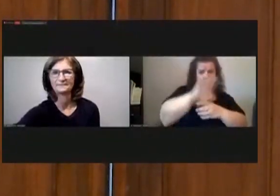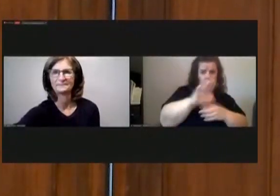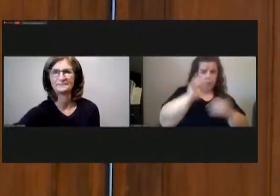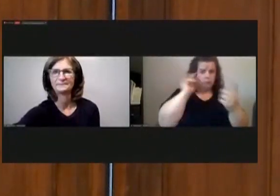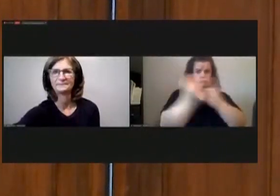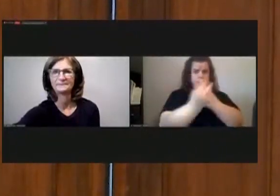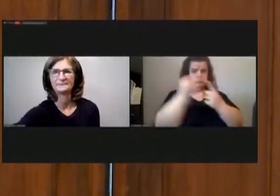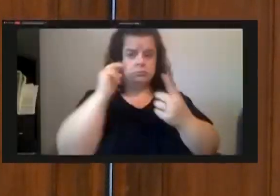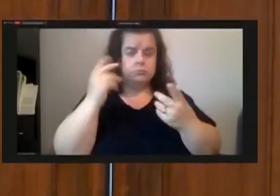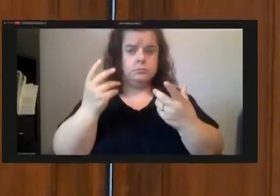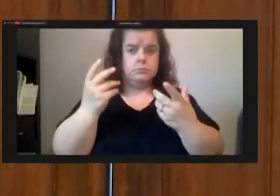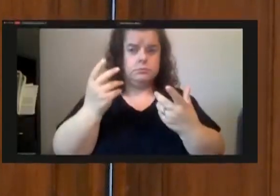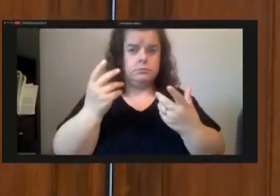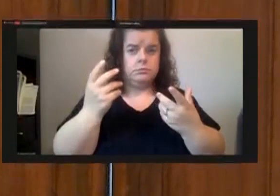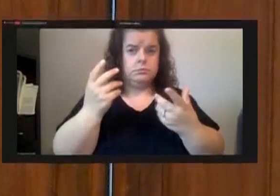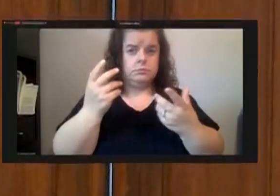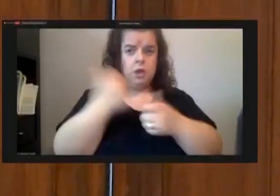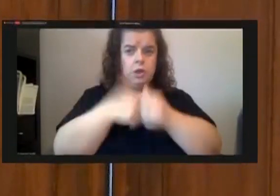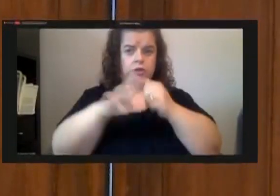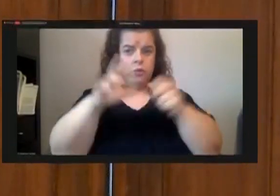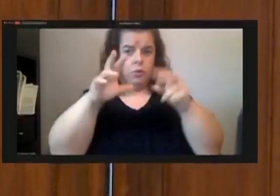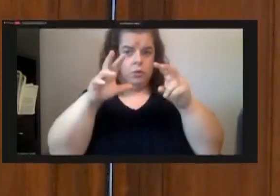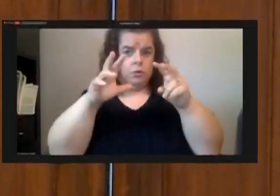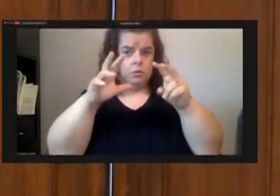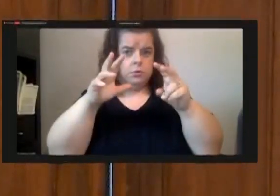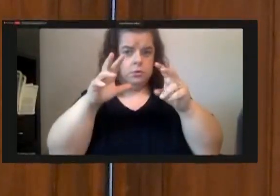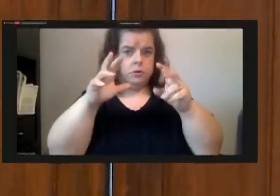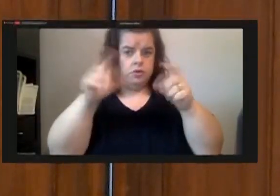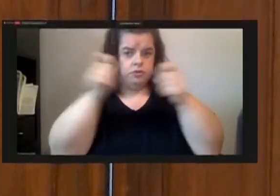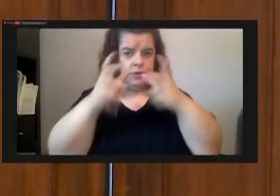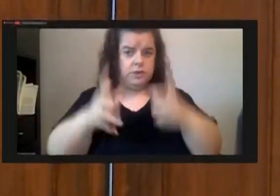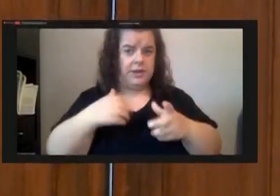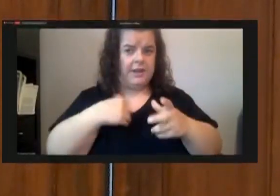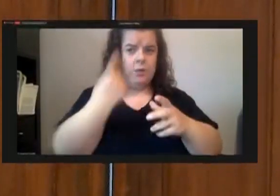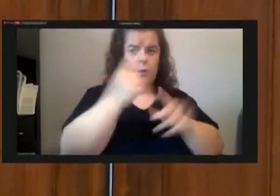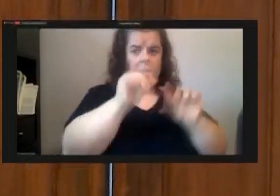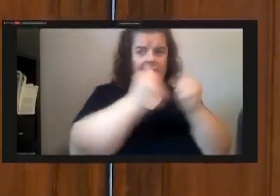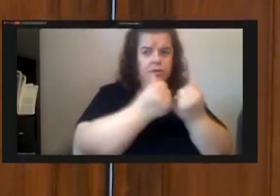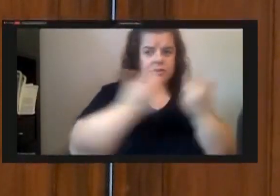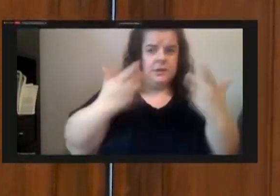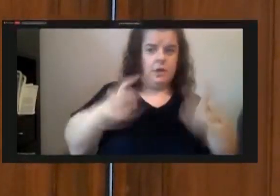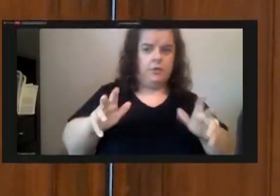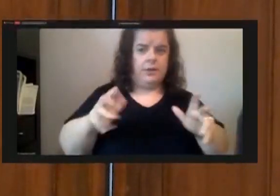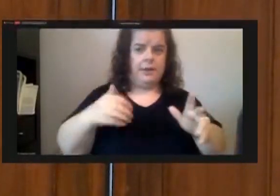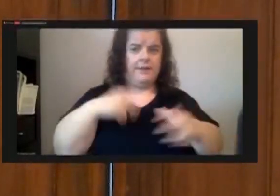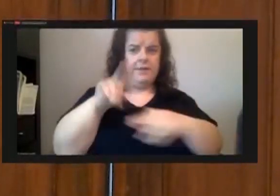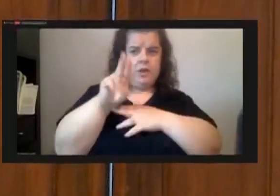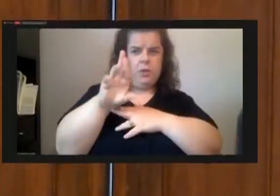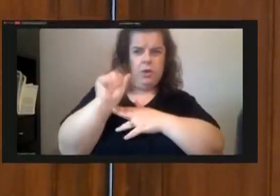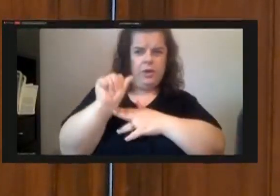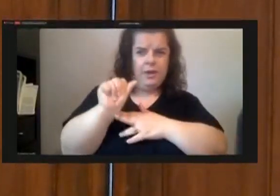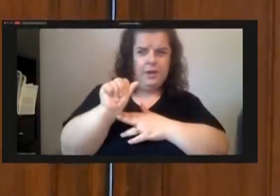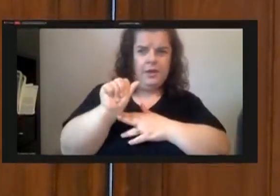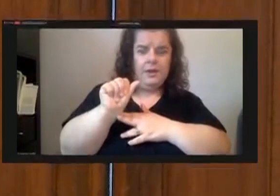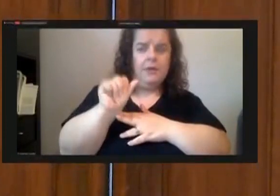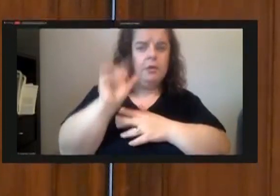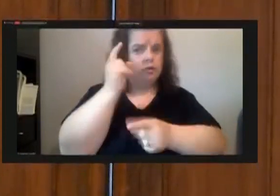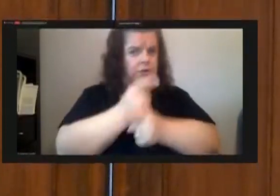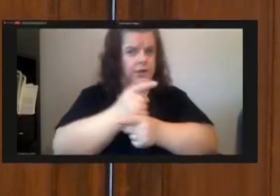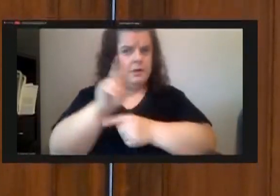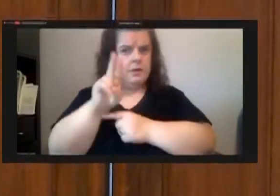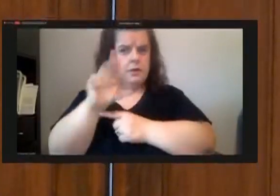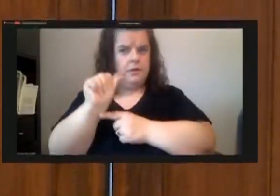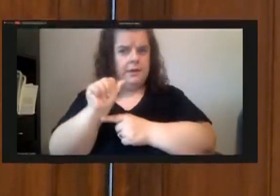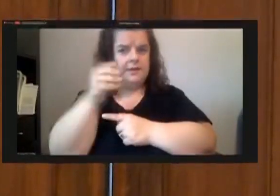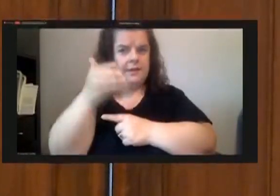so i know we have one agency in there already at least right is it the ura is in there correct the ura is in there now